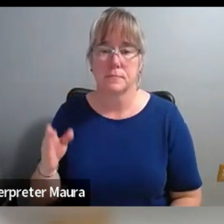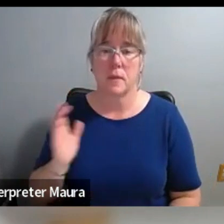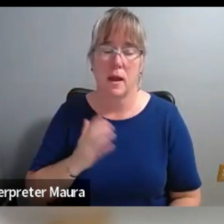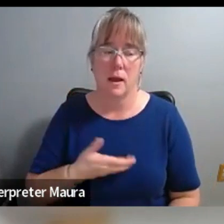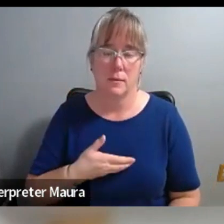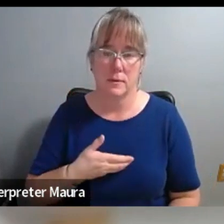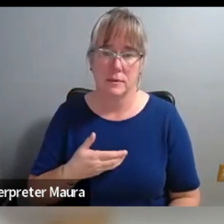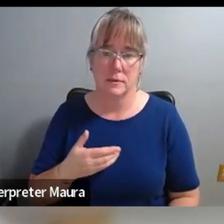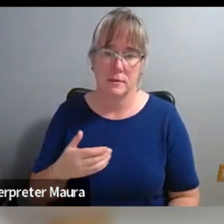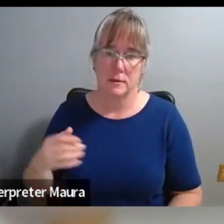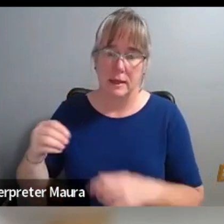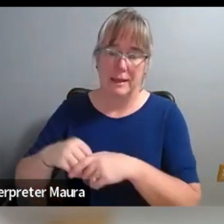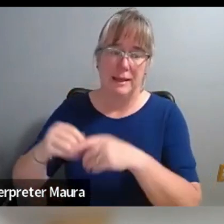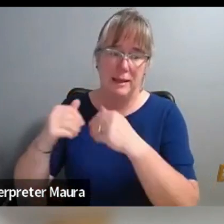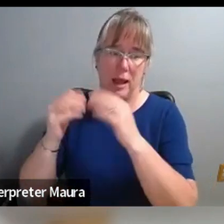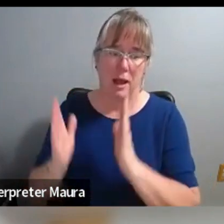in-house